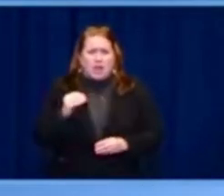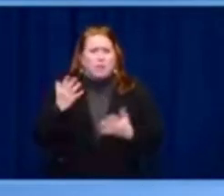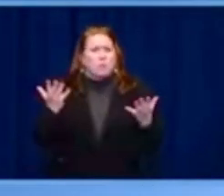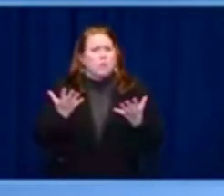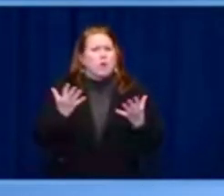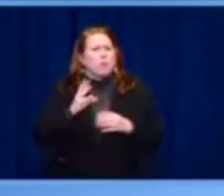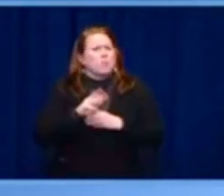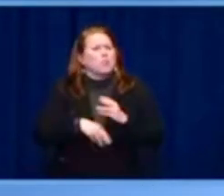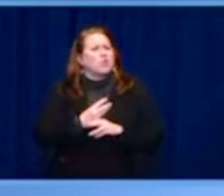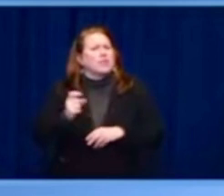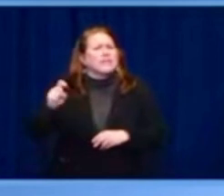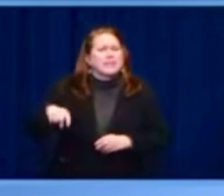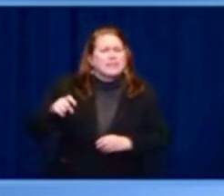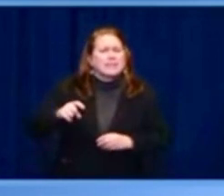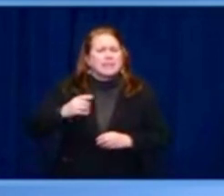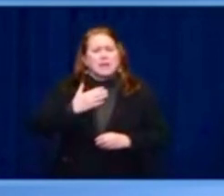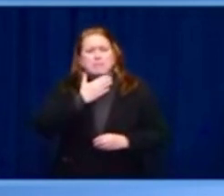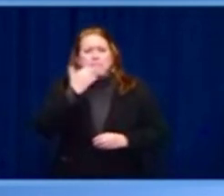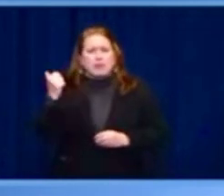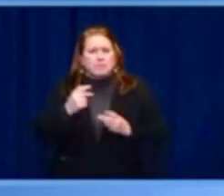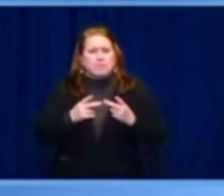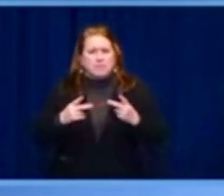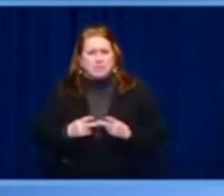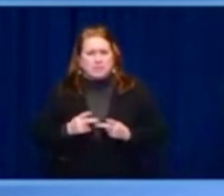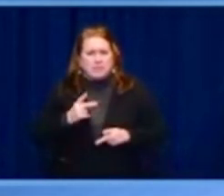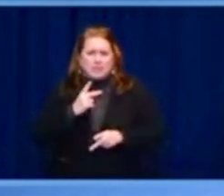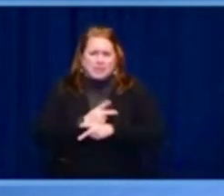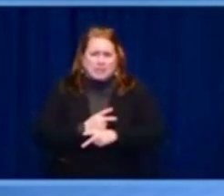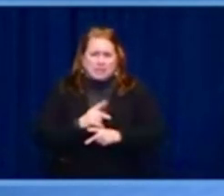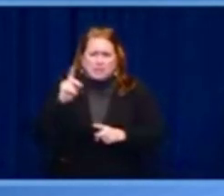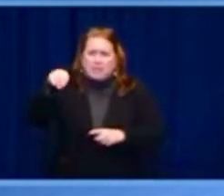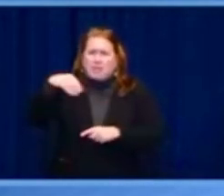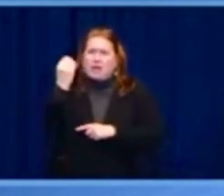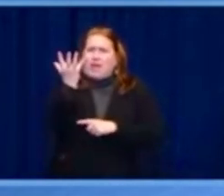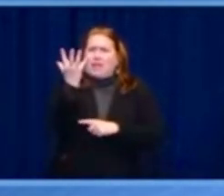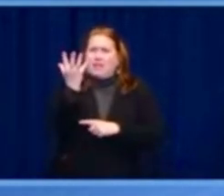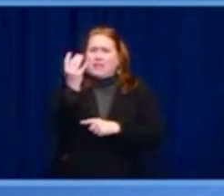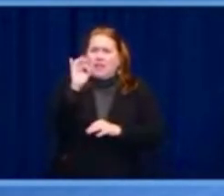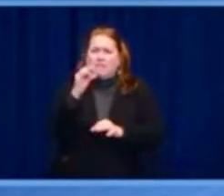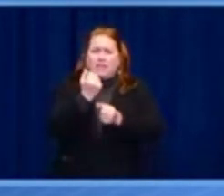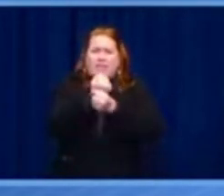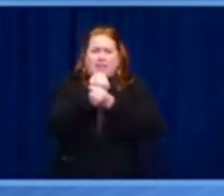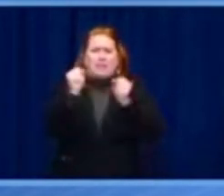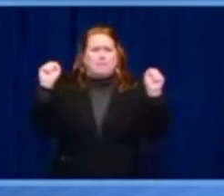a president of Slovakia. Madam President, it's all yours.